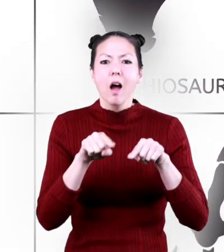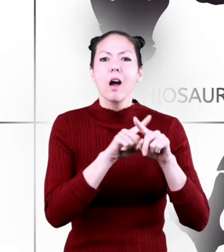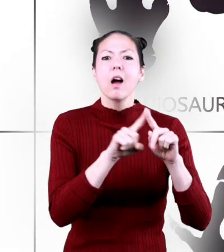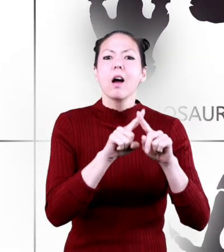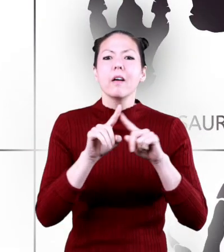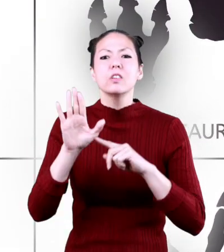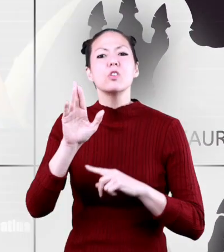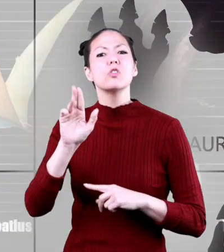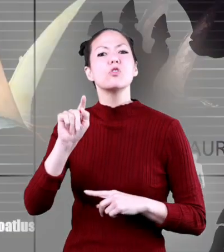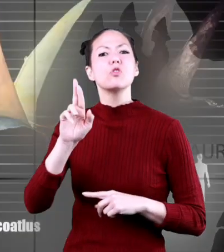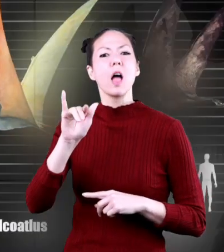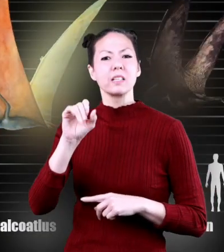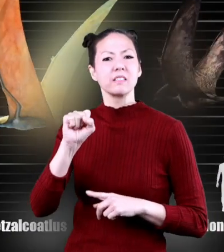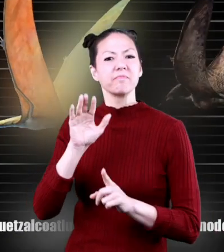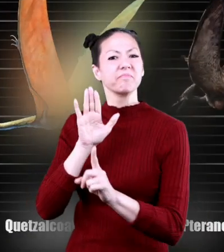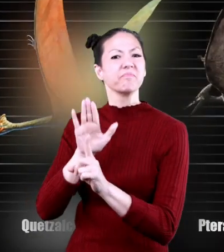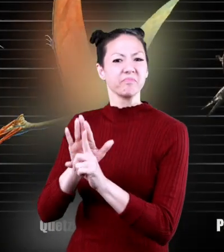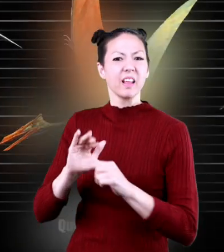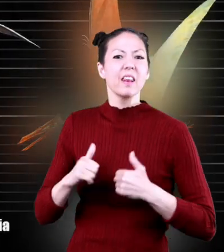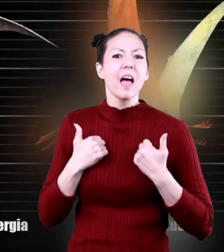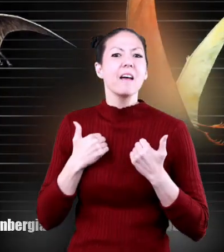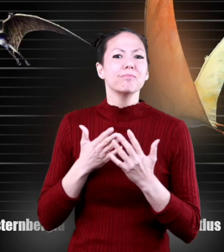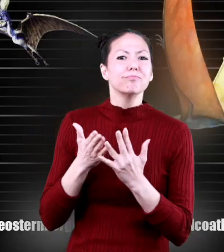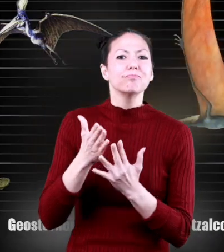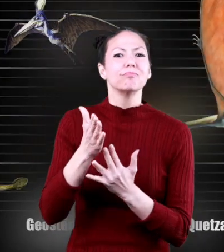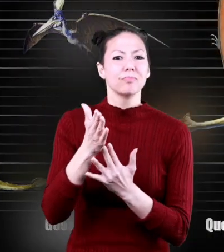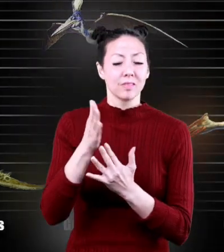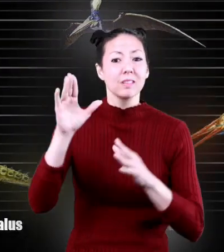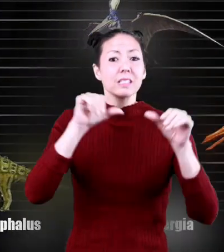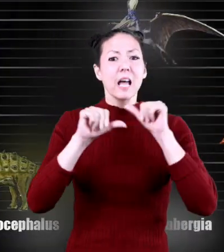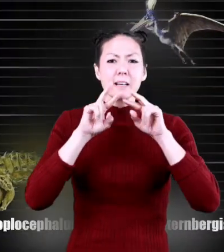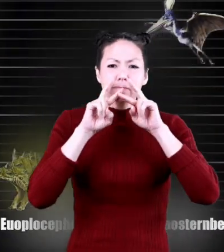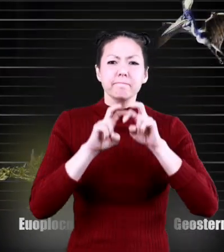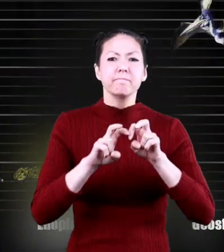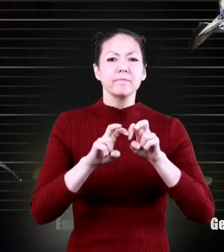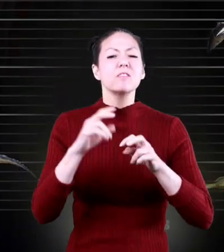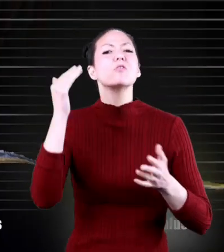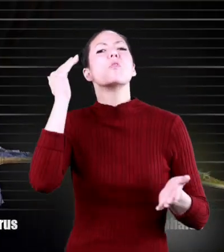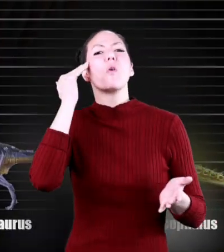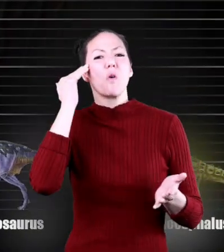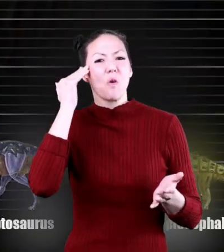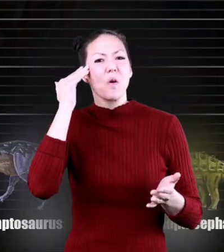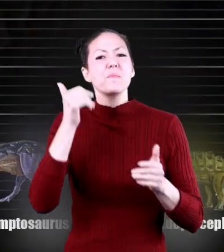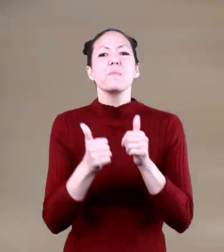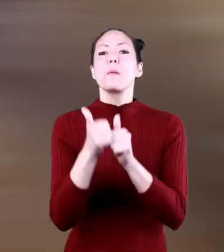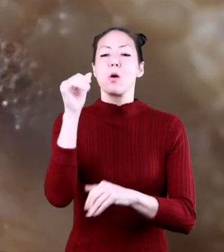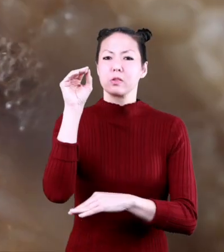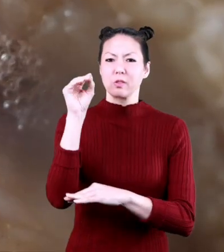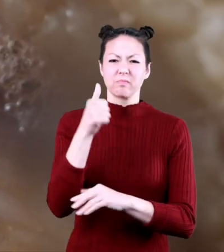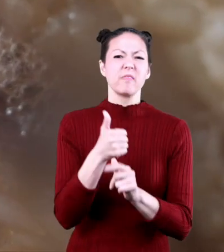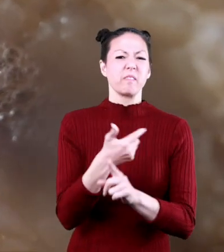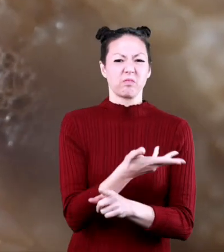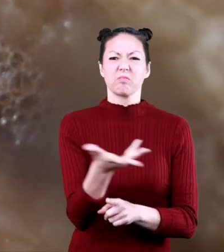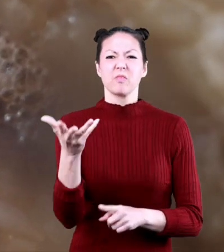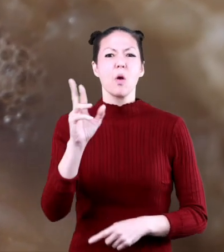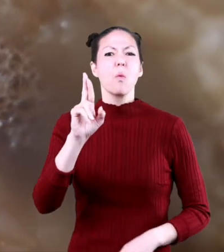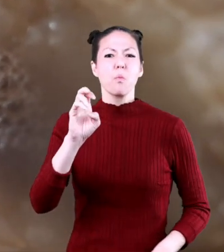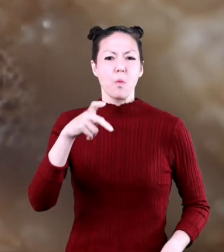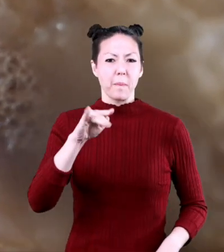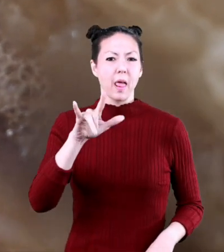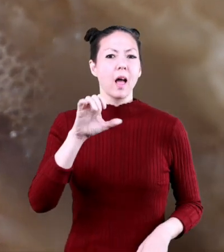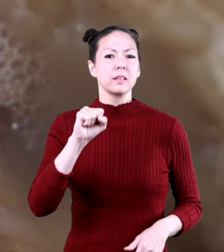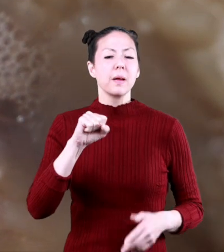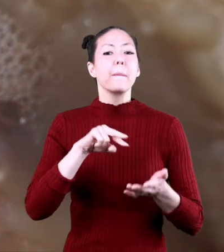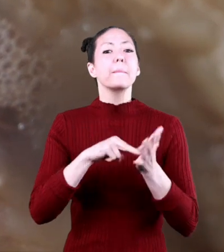classifications or traits of dinosaurs because of paleontologists we know that most dinosaurs